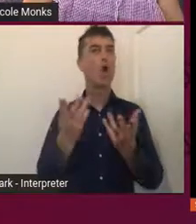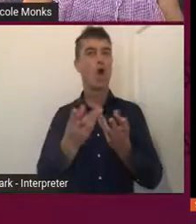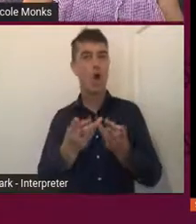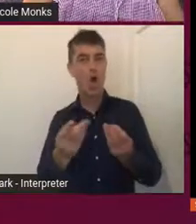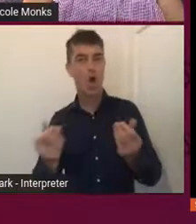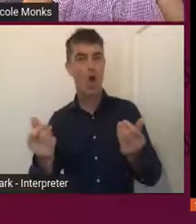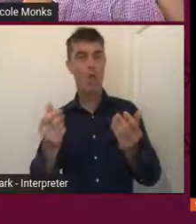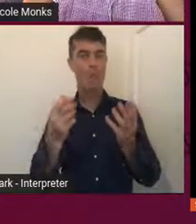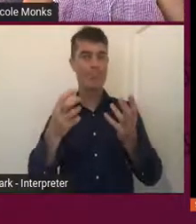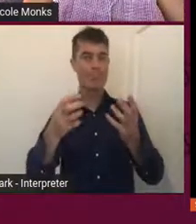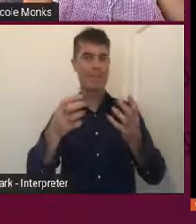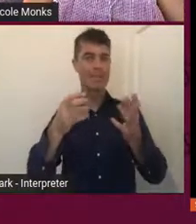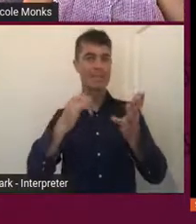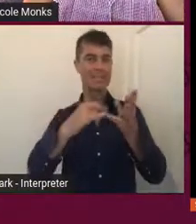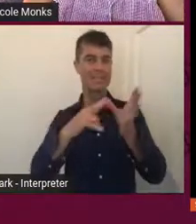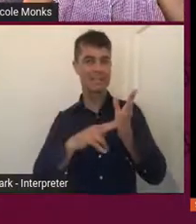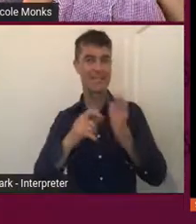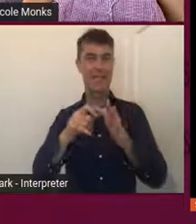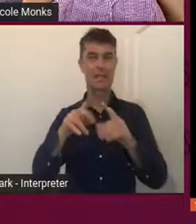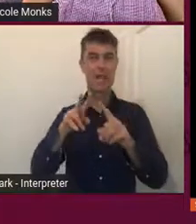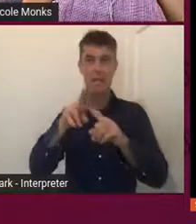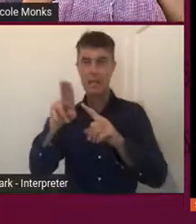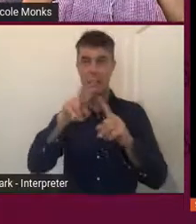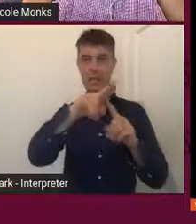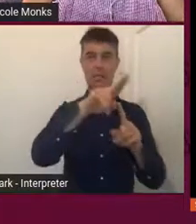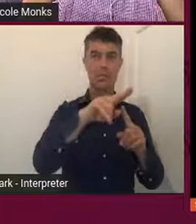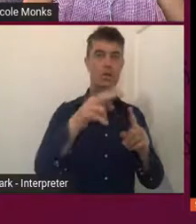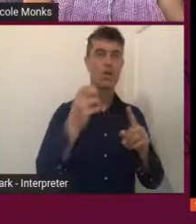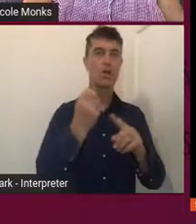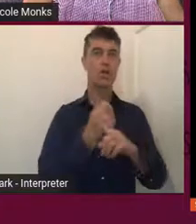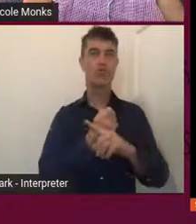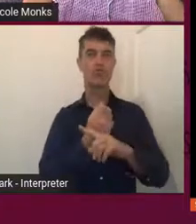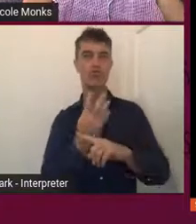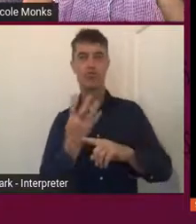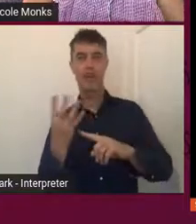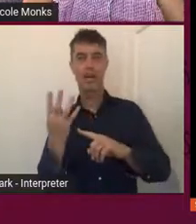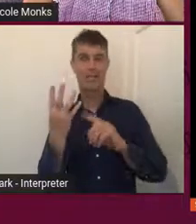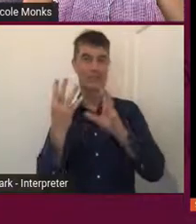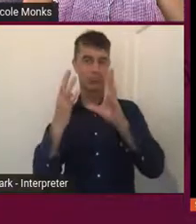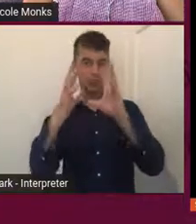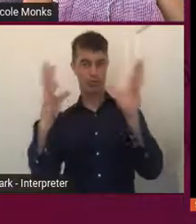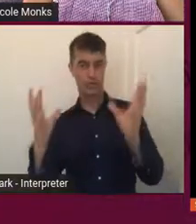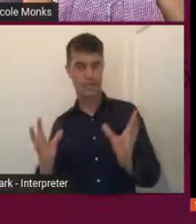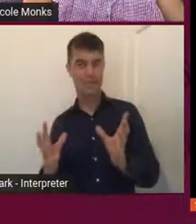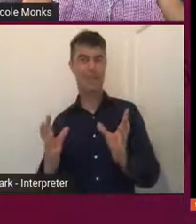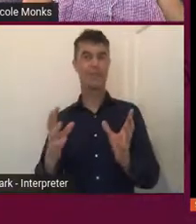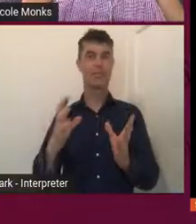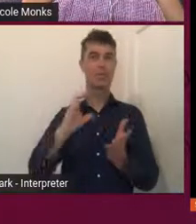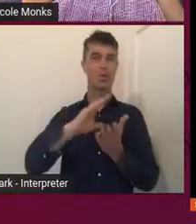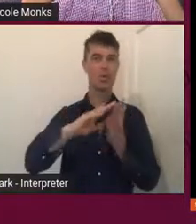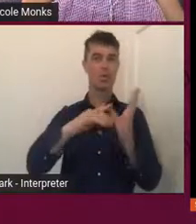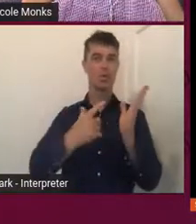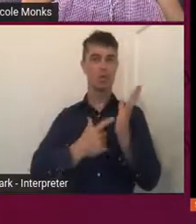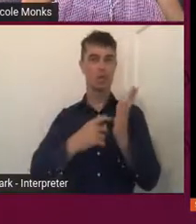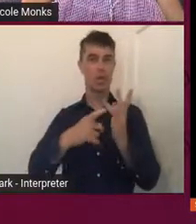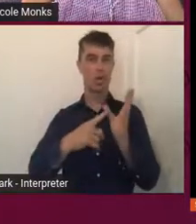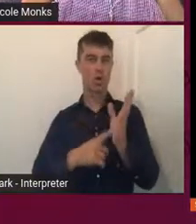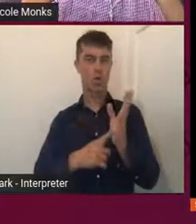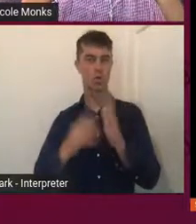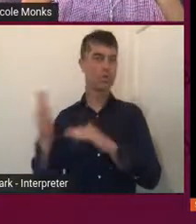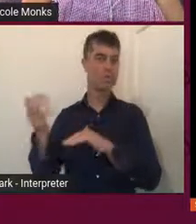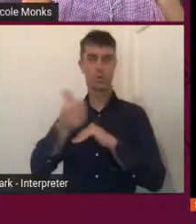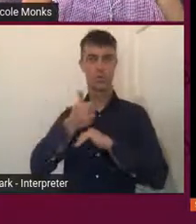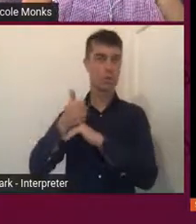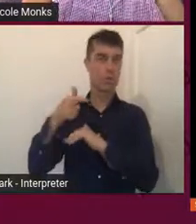the cuttings of grass trees and charcoal to install the work. And we're really interested